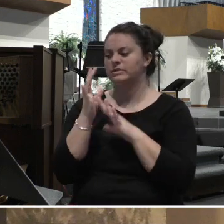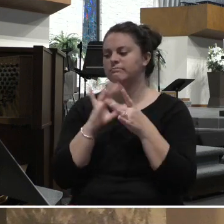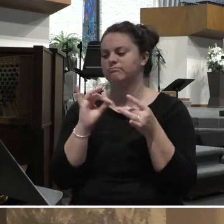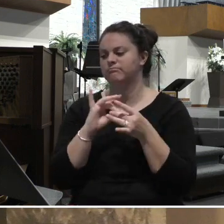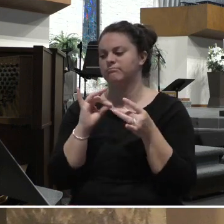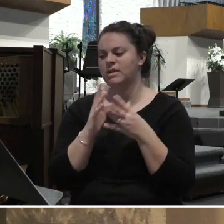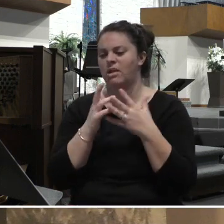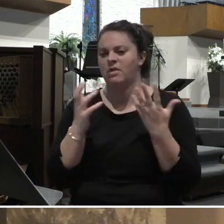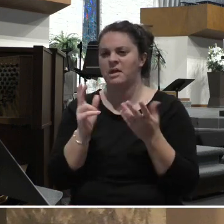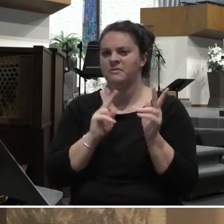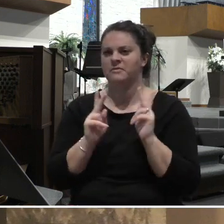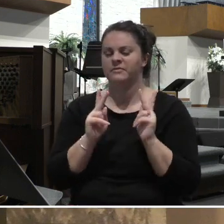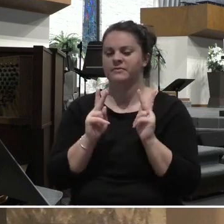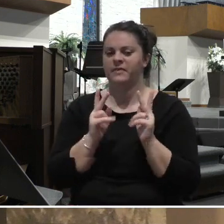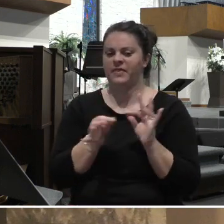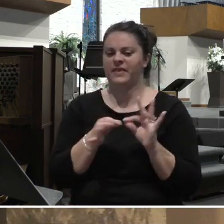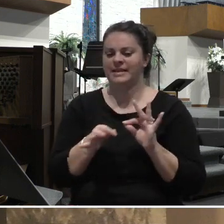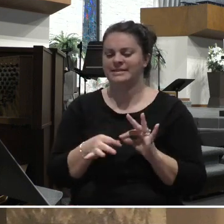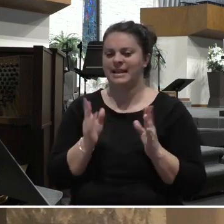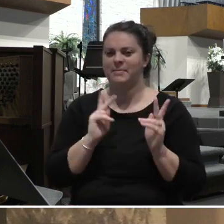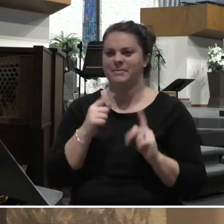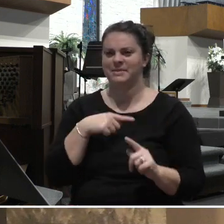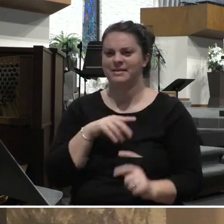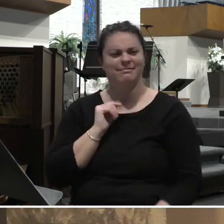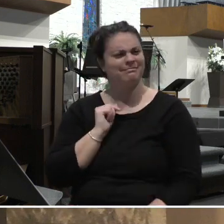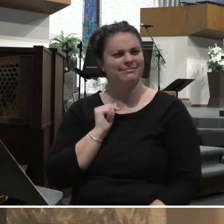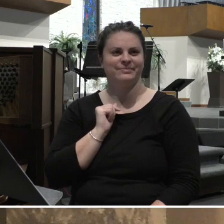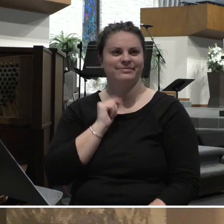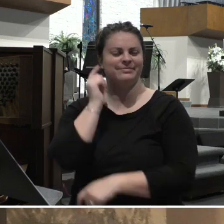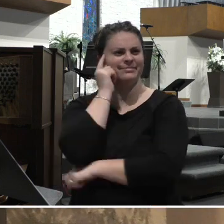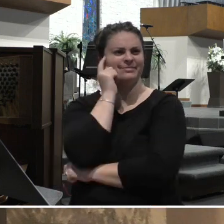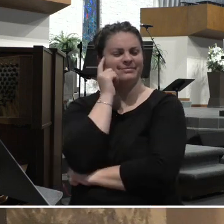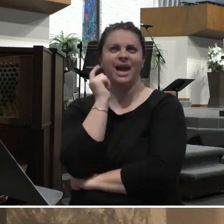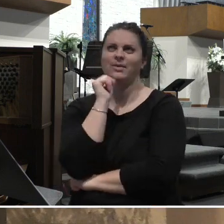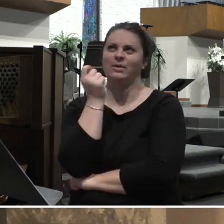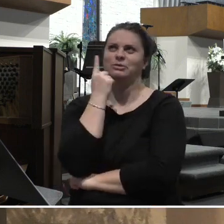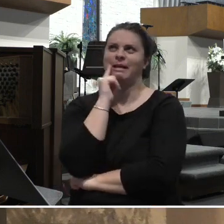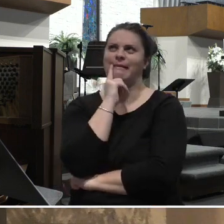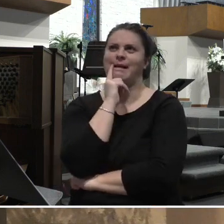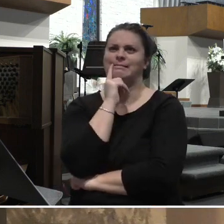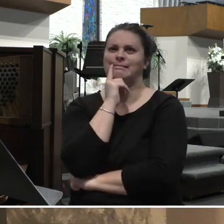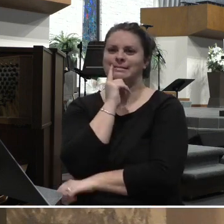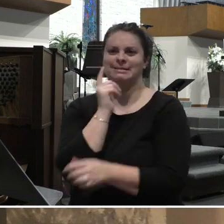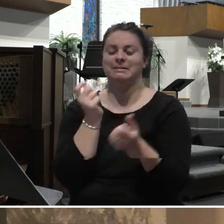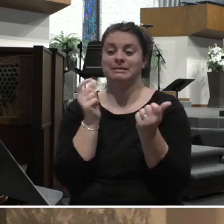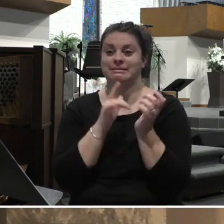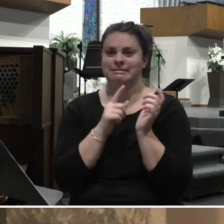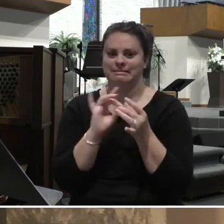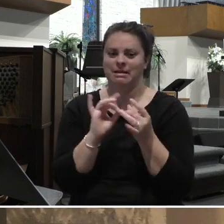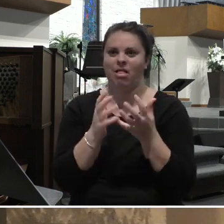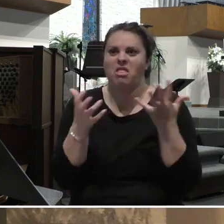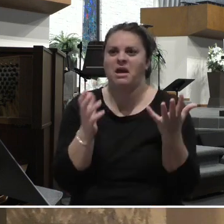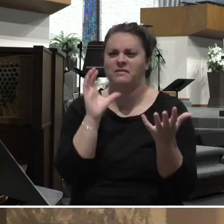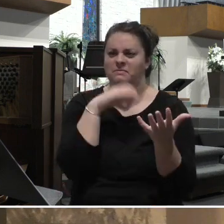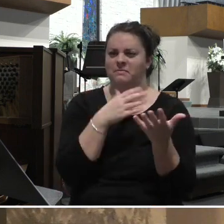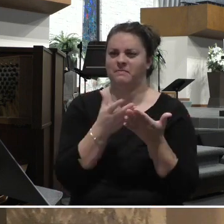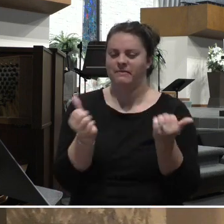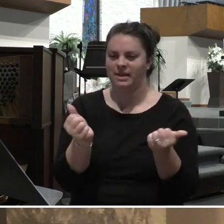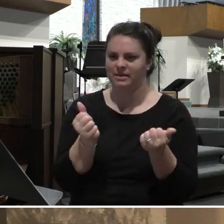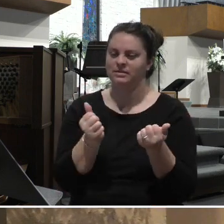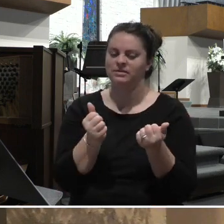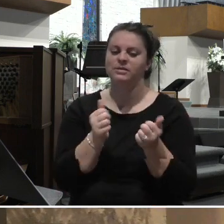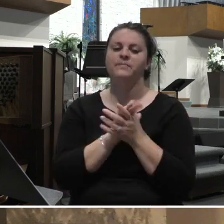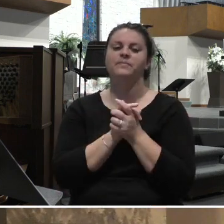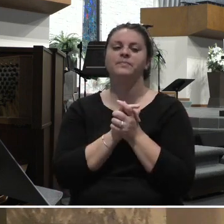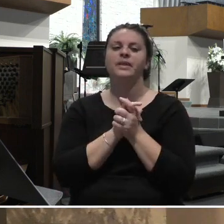understand that. He says a lot of peculiar things. In one instance, he says, Unless you change, and he's talking to adults,